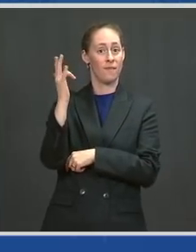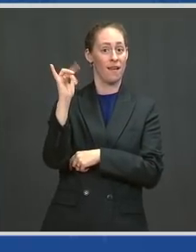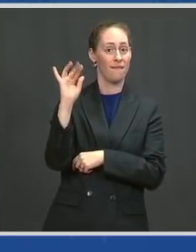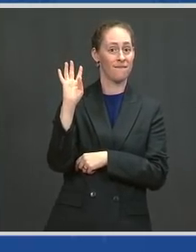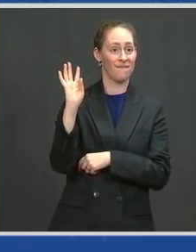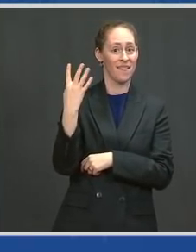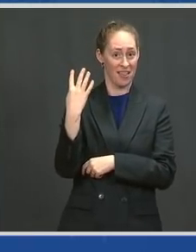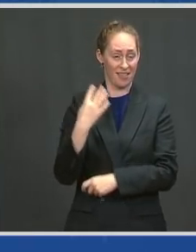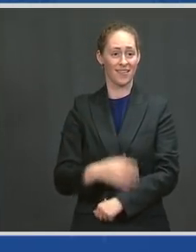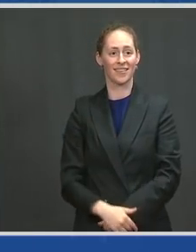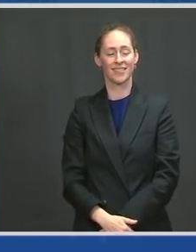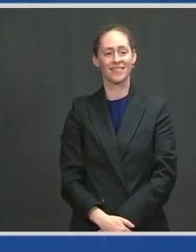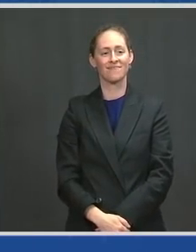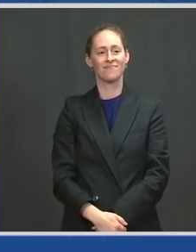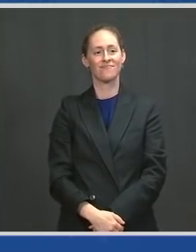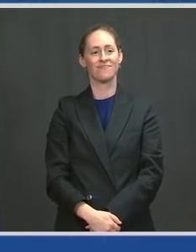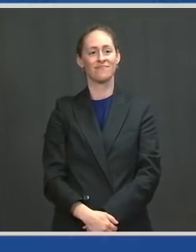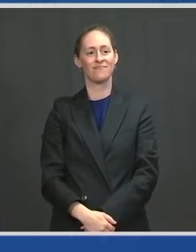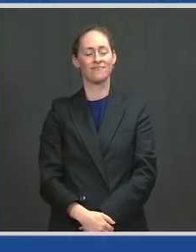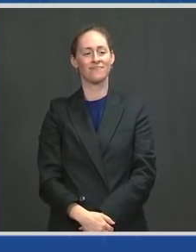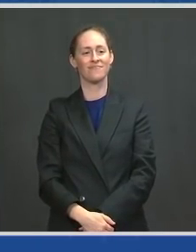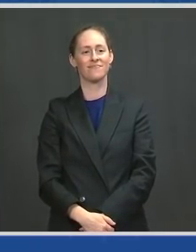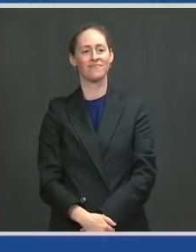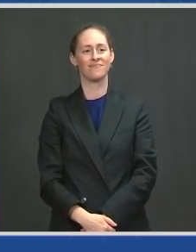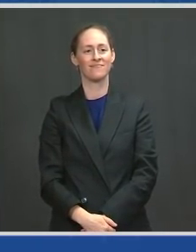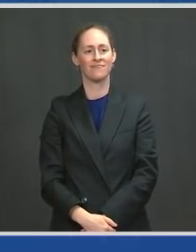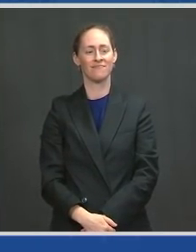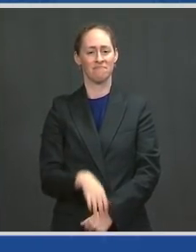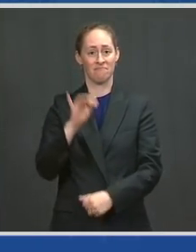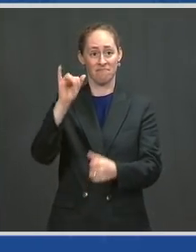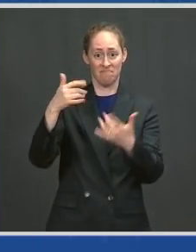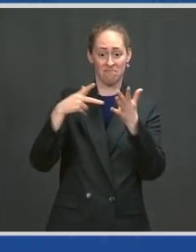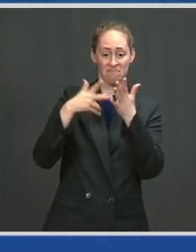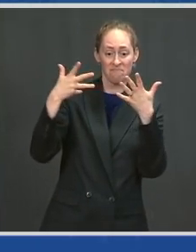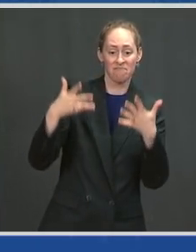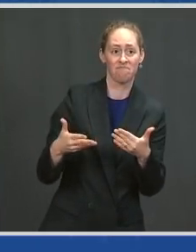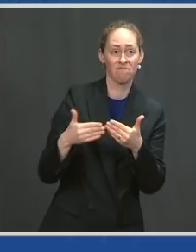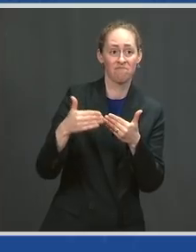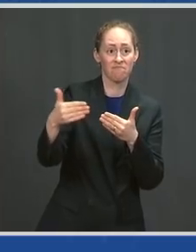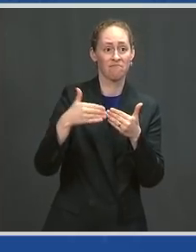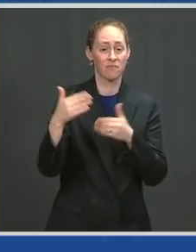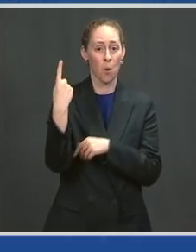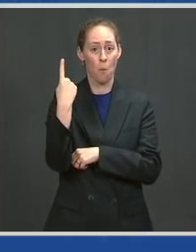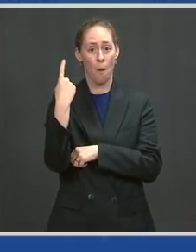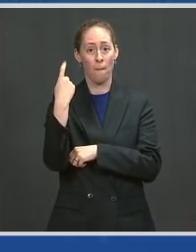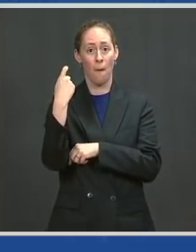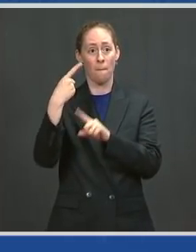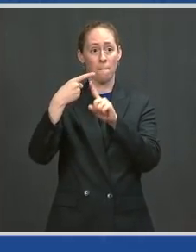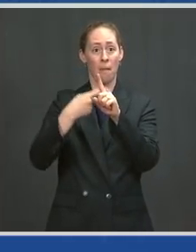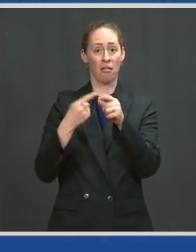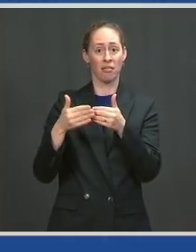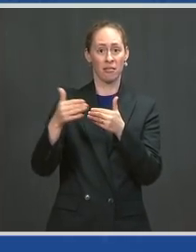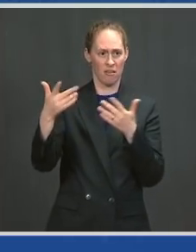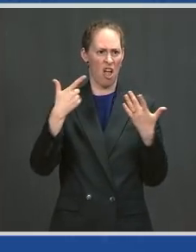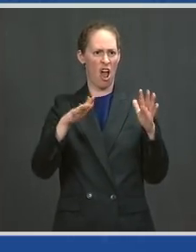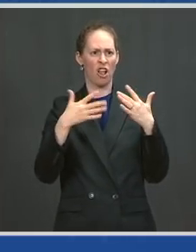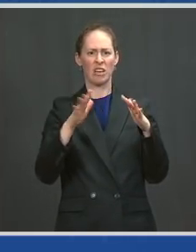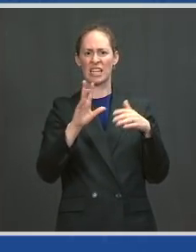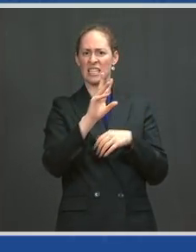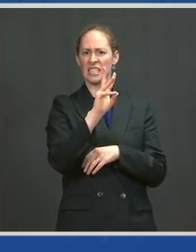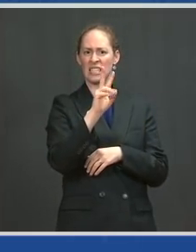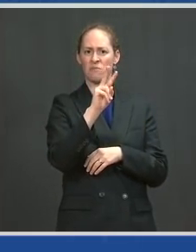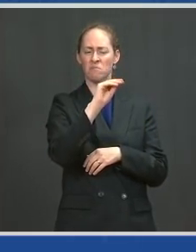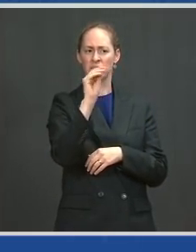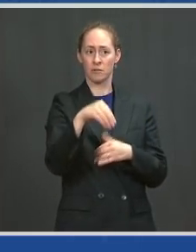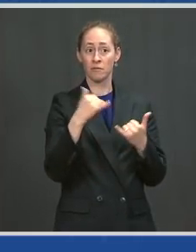over a month to go, we're at 62 percent. Ten states have already reached the